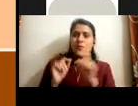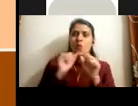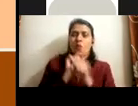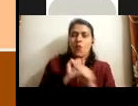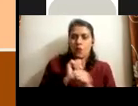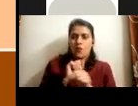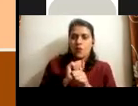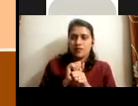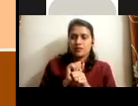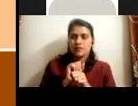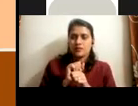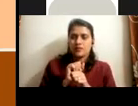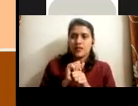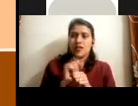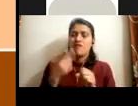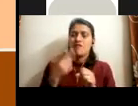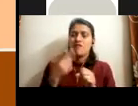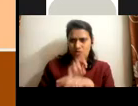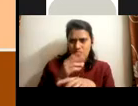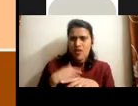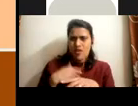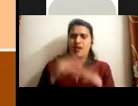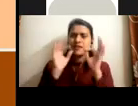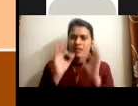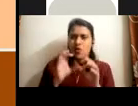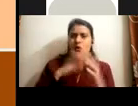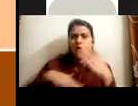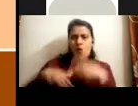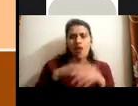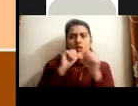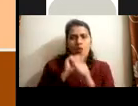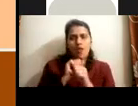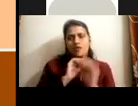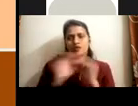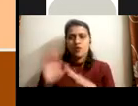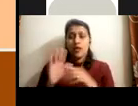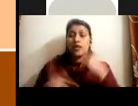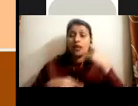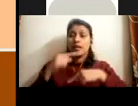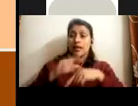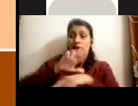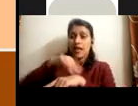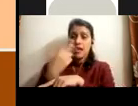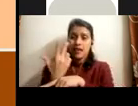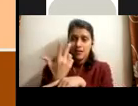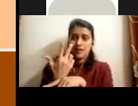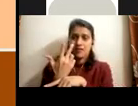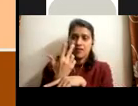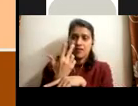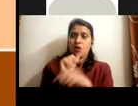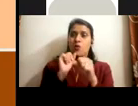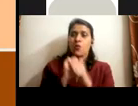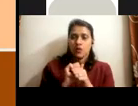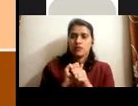had, we are our job coaches from Vishesh, uh, our organization work. Then regular working eight hour work was some finding,